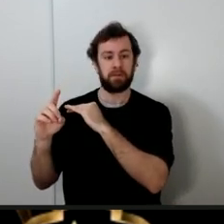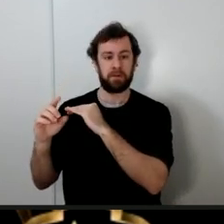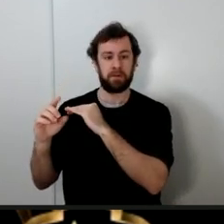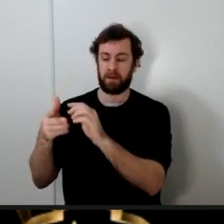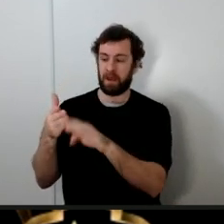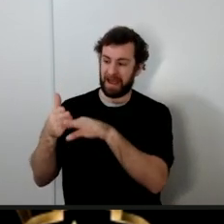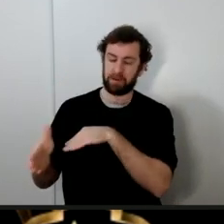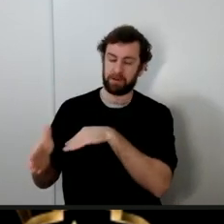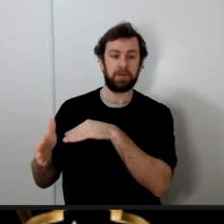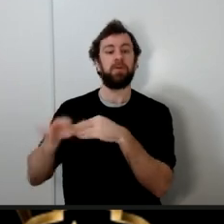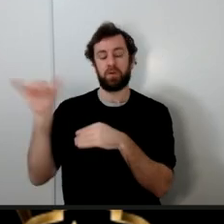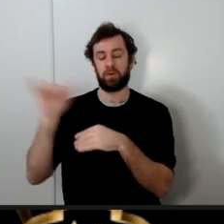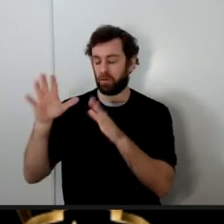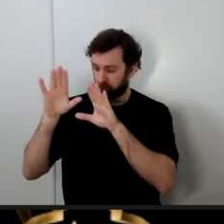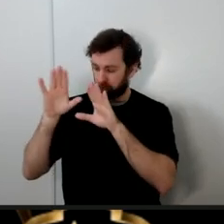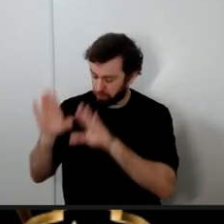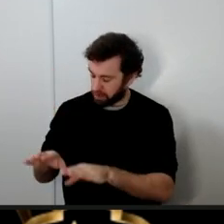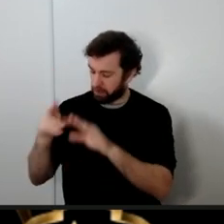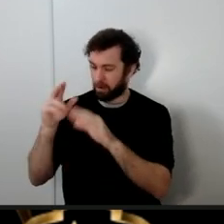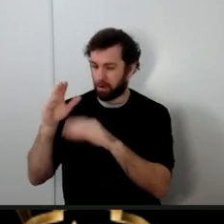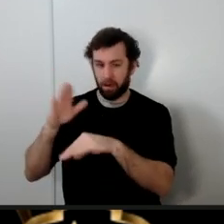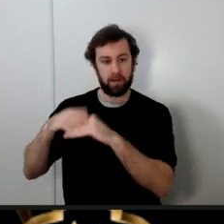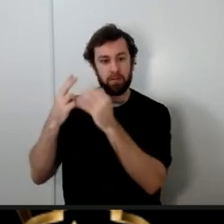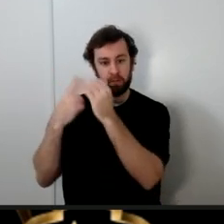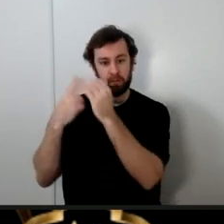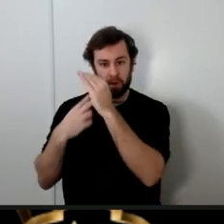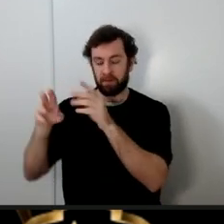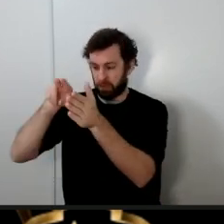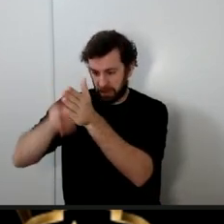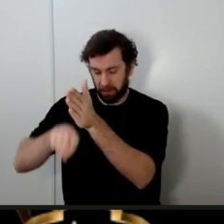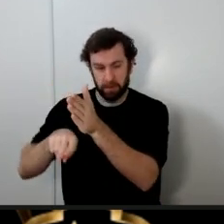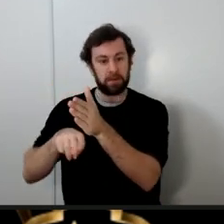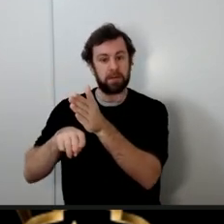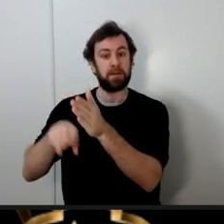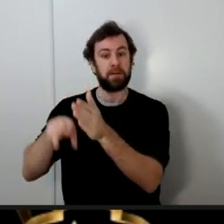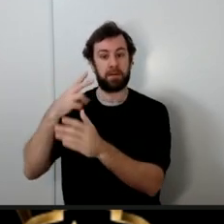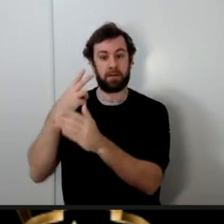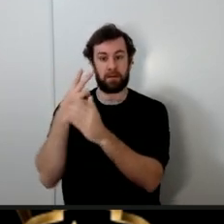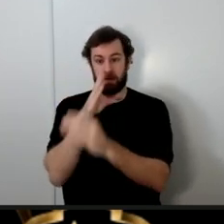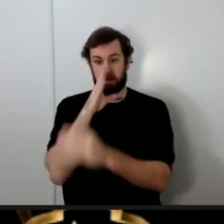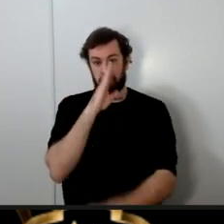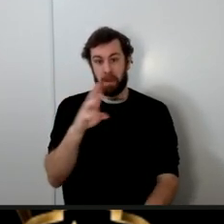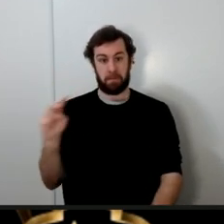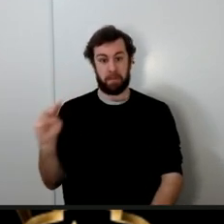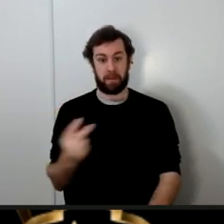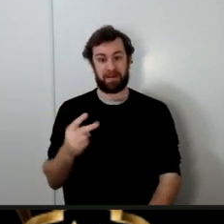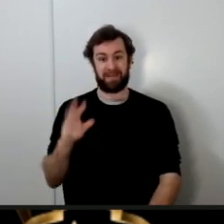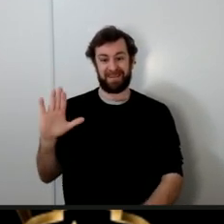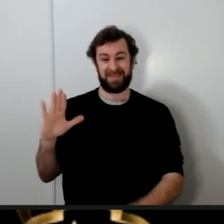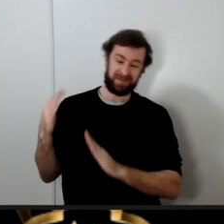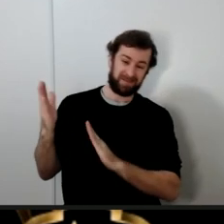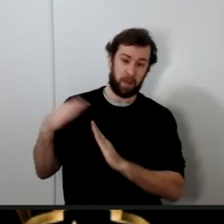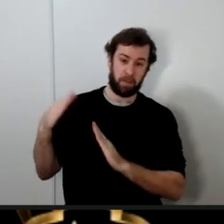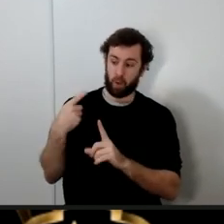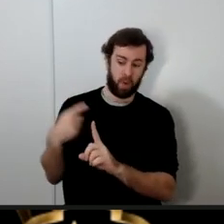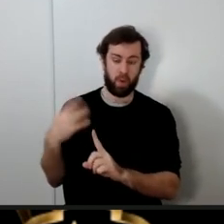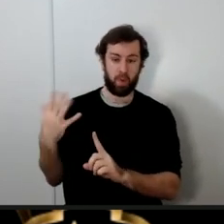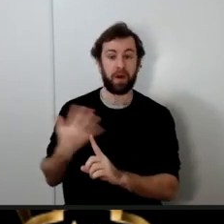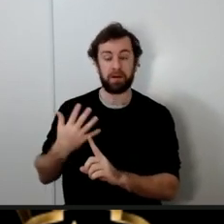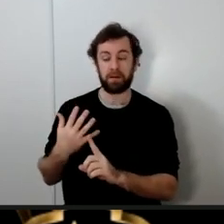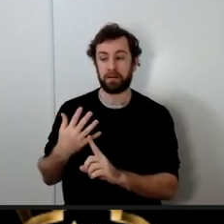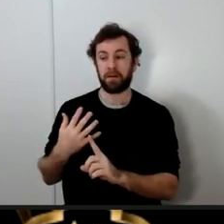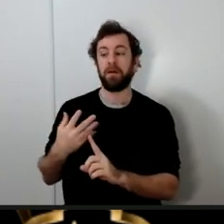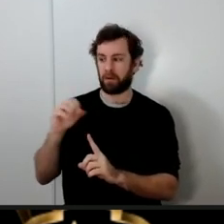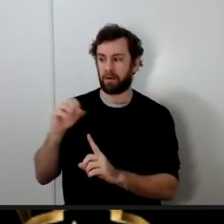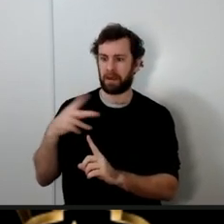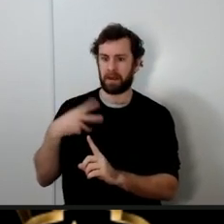prayer on the prophet was done and after the prophet was buried Imam Ali's priority now that he saw the caliphate was taken from him